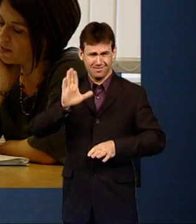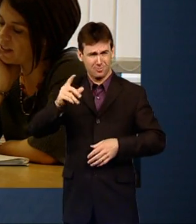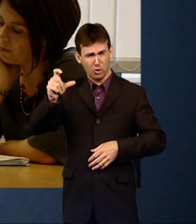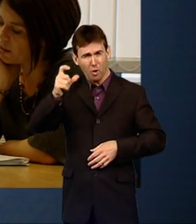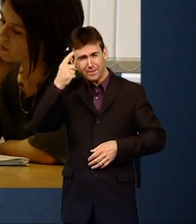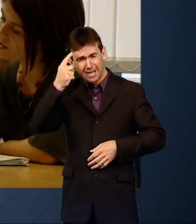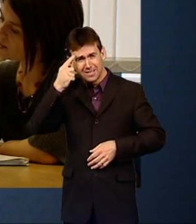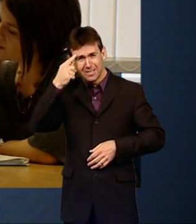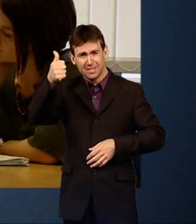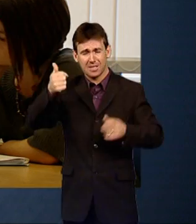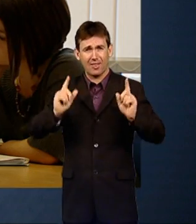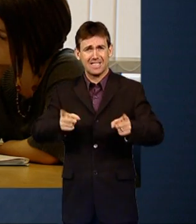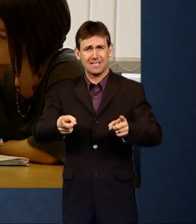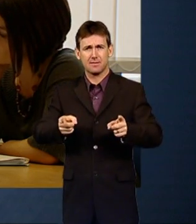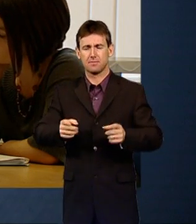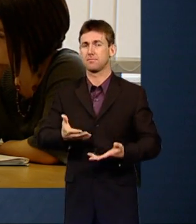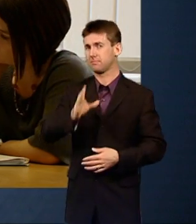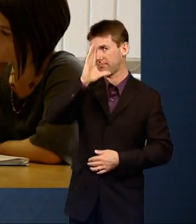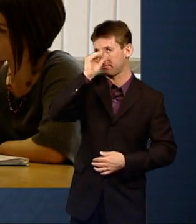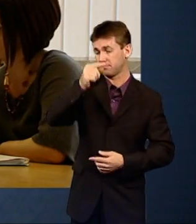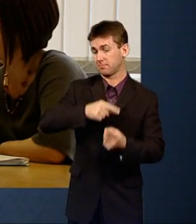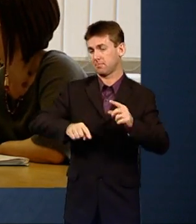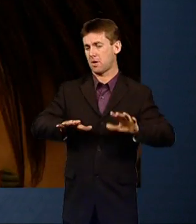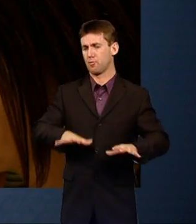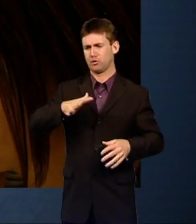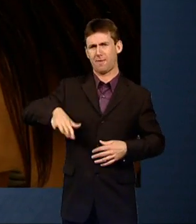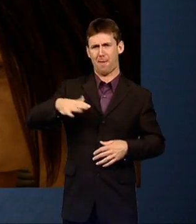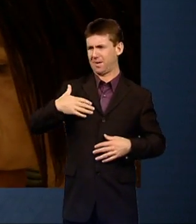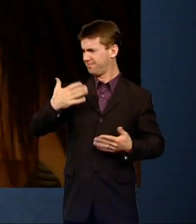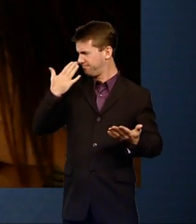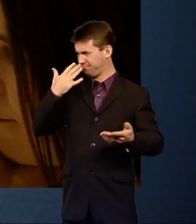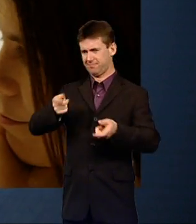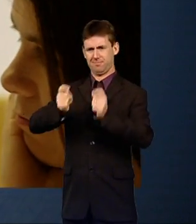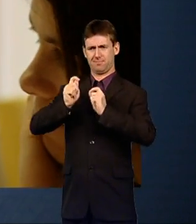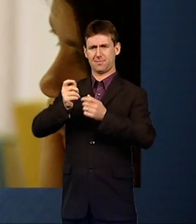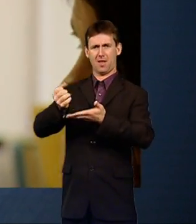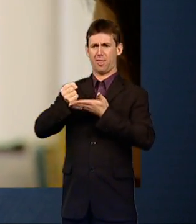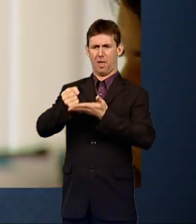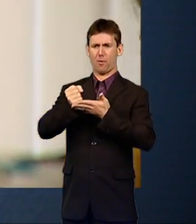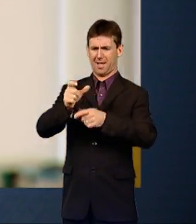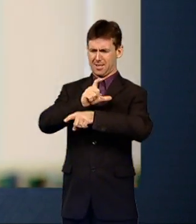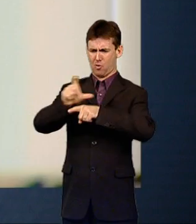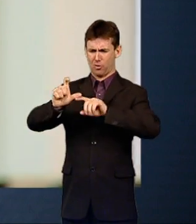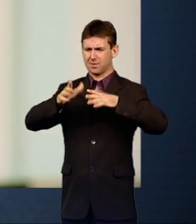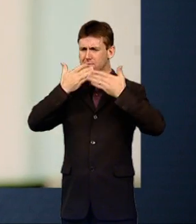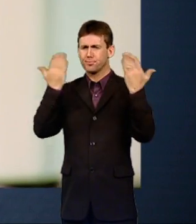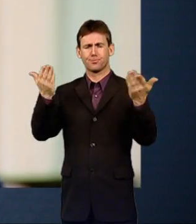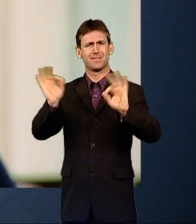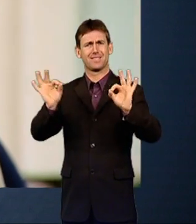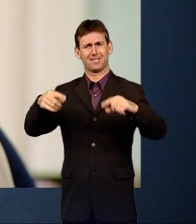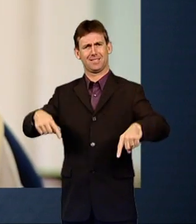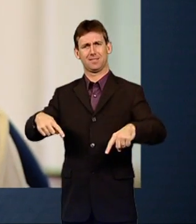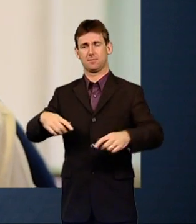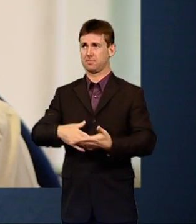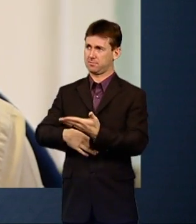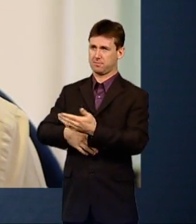here, though, complain they often don't have access to therapy or parenting programs. Dr Kendall is heading a team for the National Institute